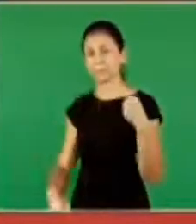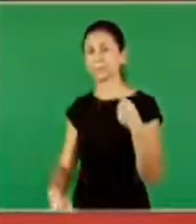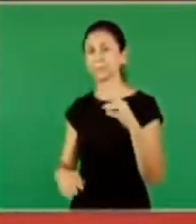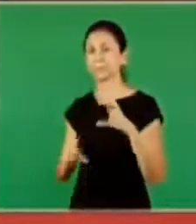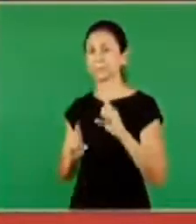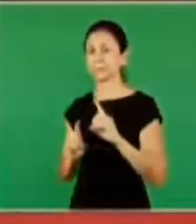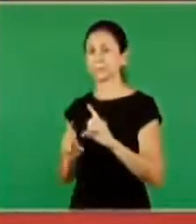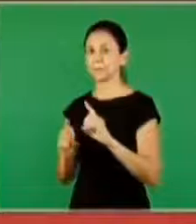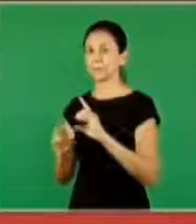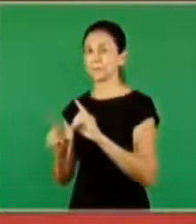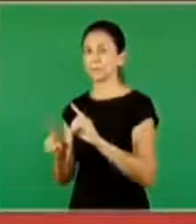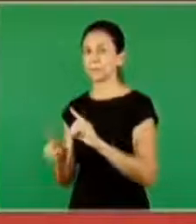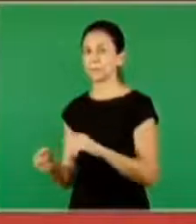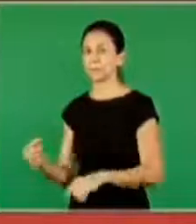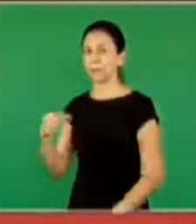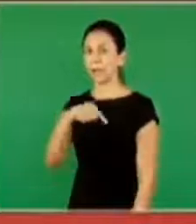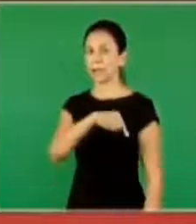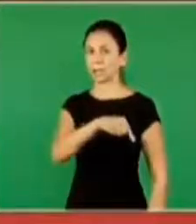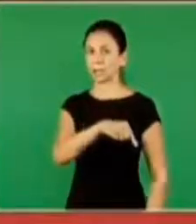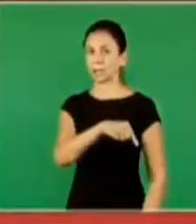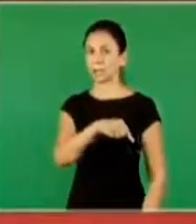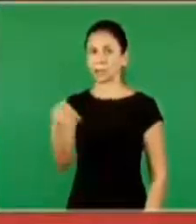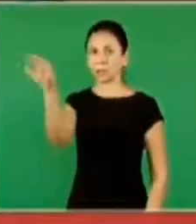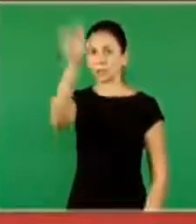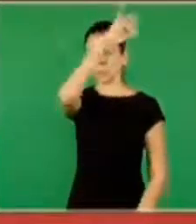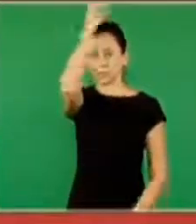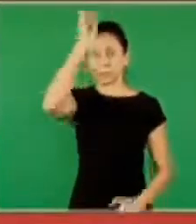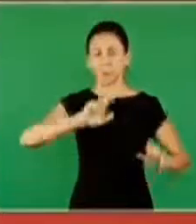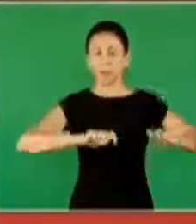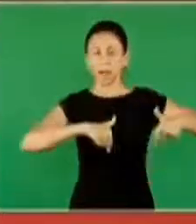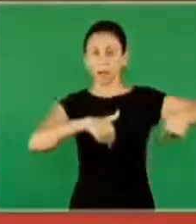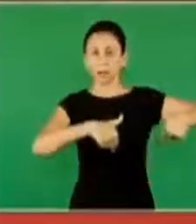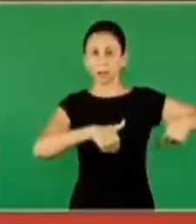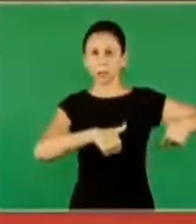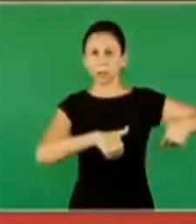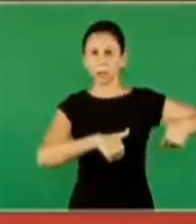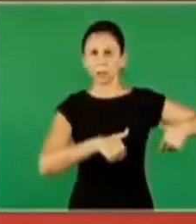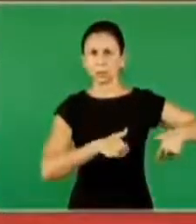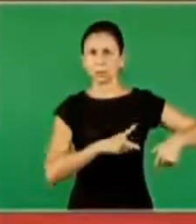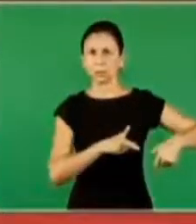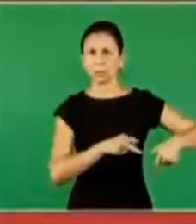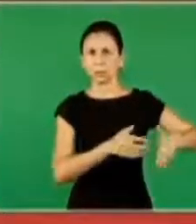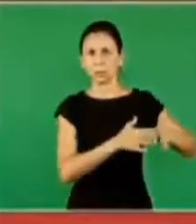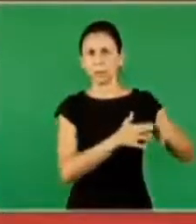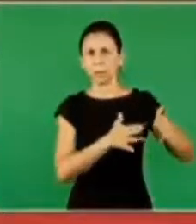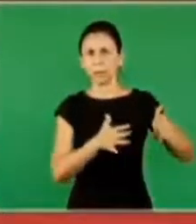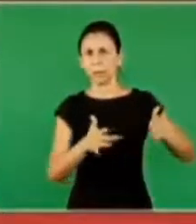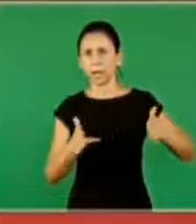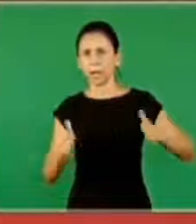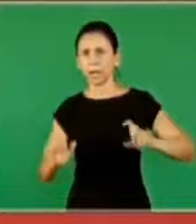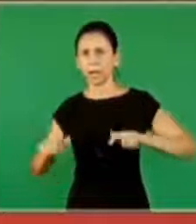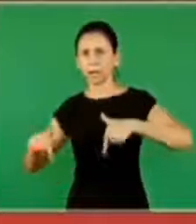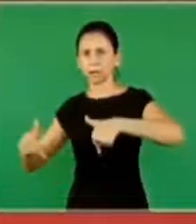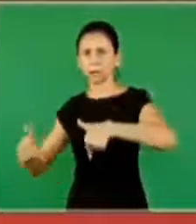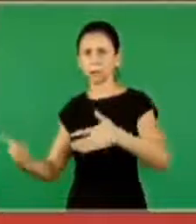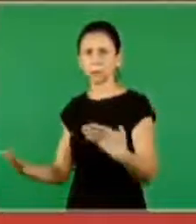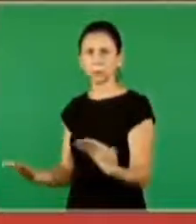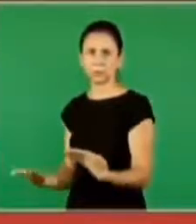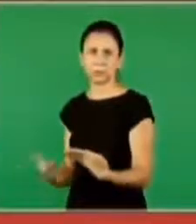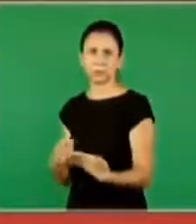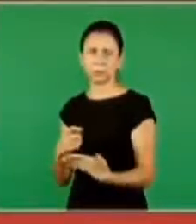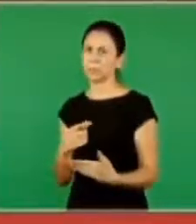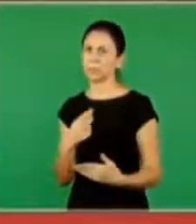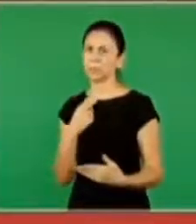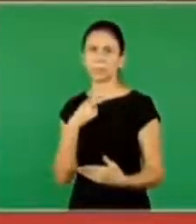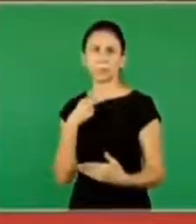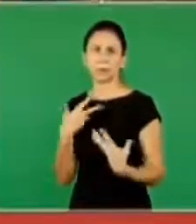because the spirit that moved in the first century in the opposition is moving today in Laodice area and you cannot